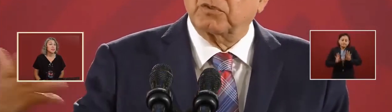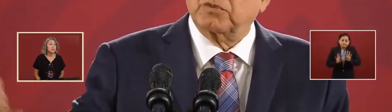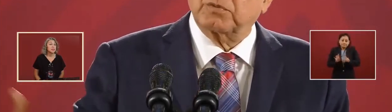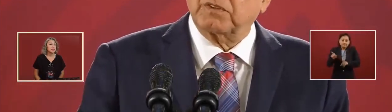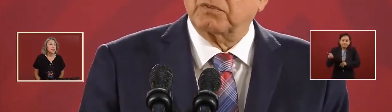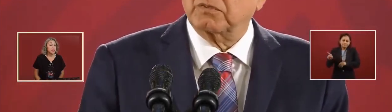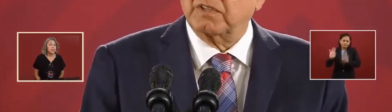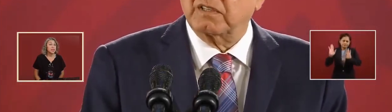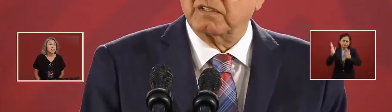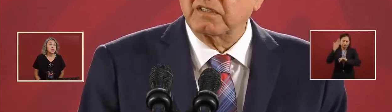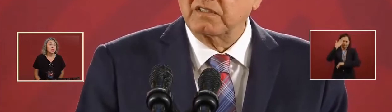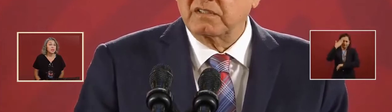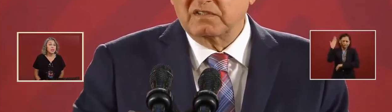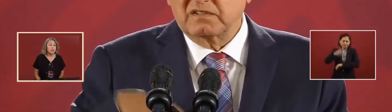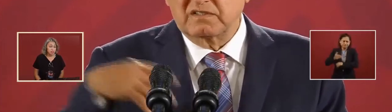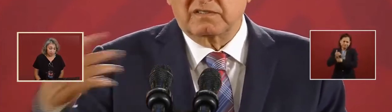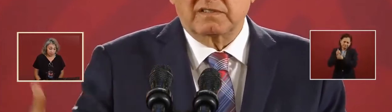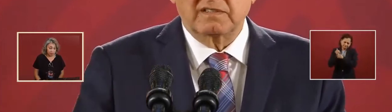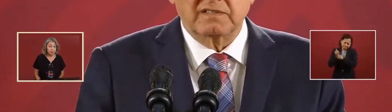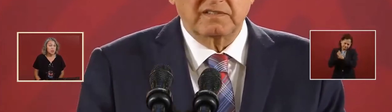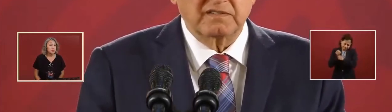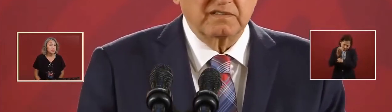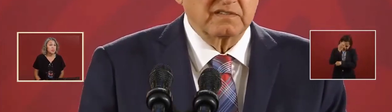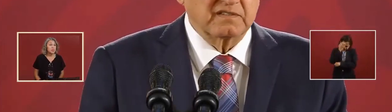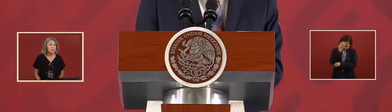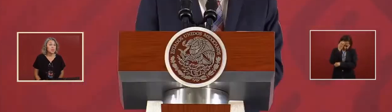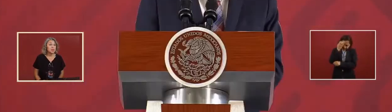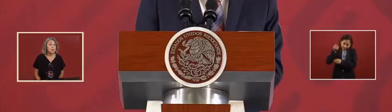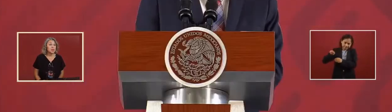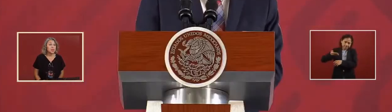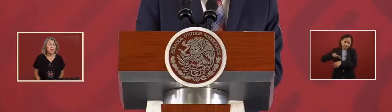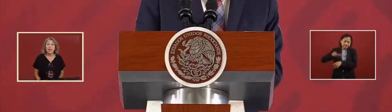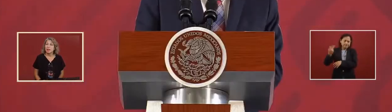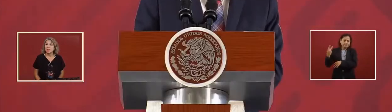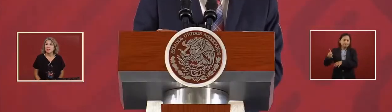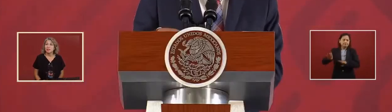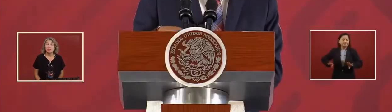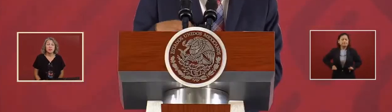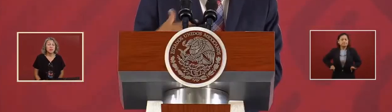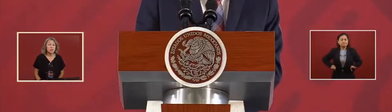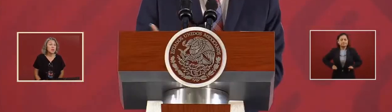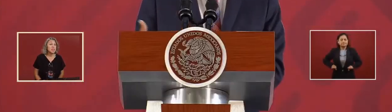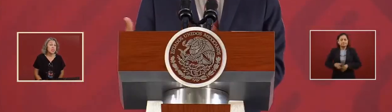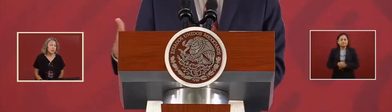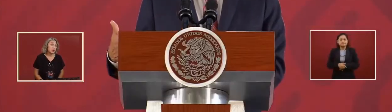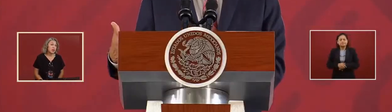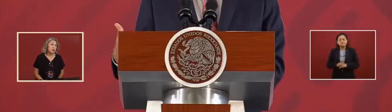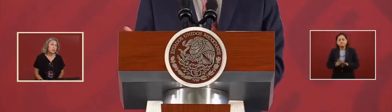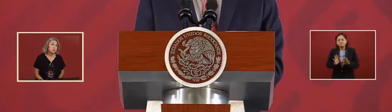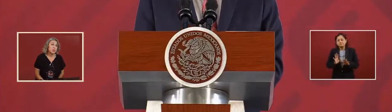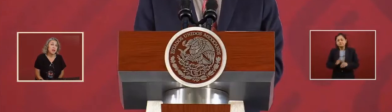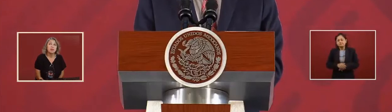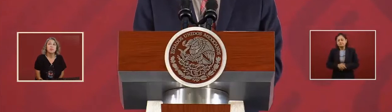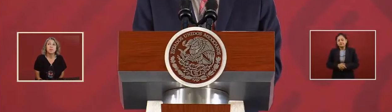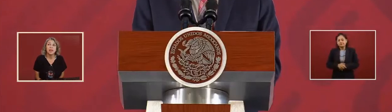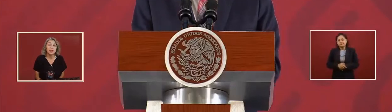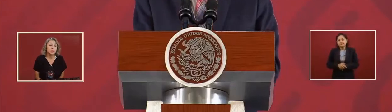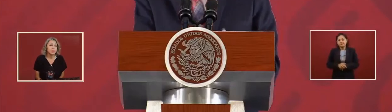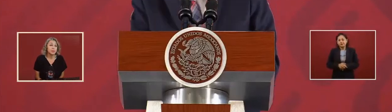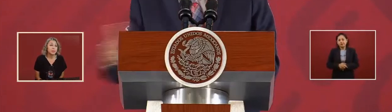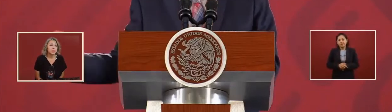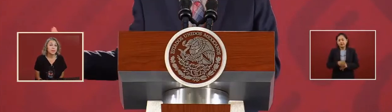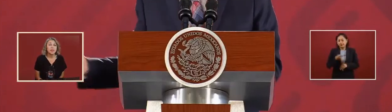had a certain reasoning regarding this matter, but the best thing